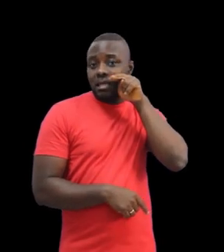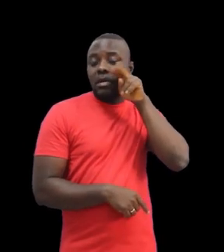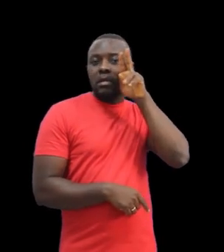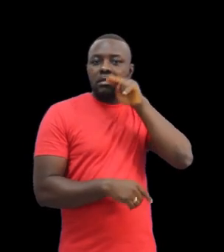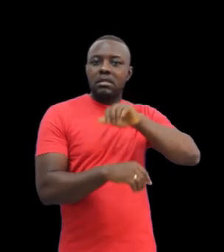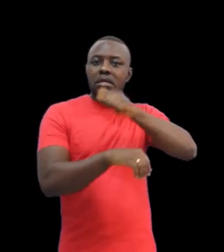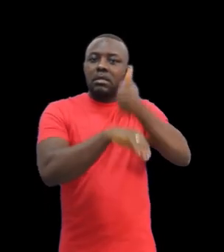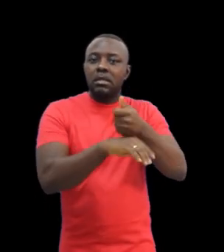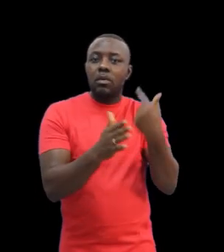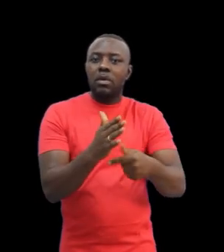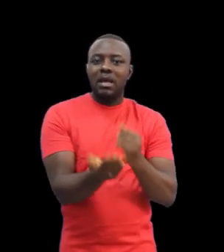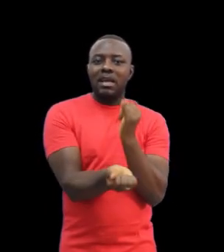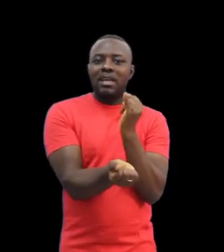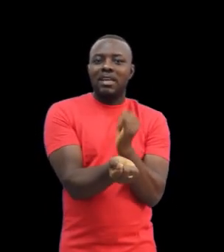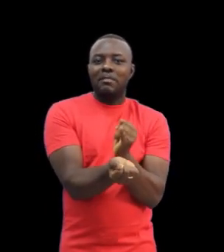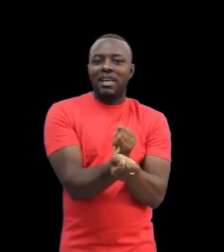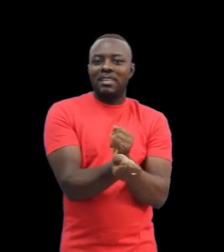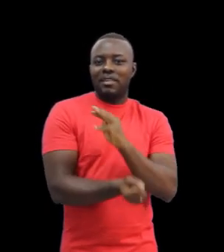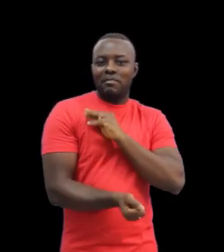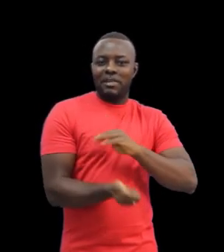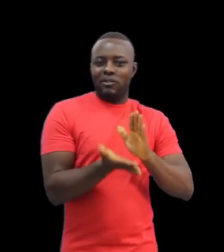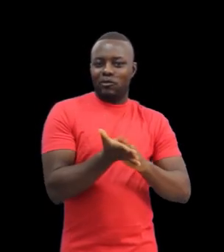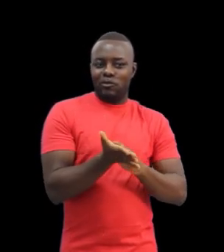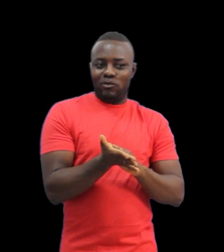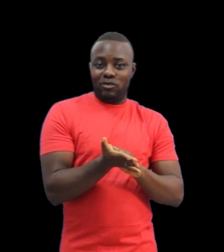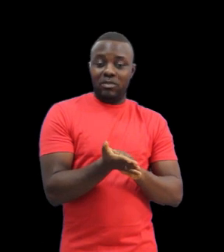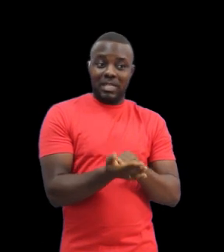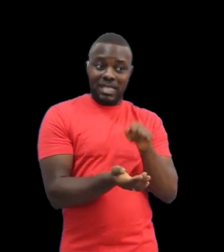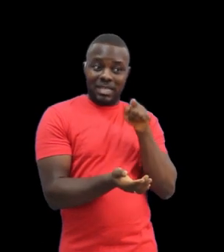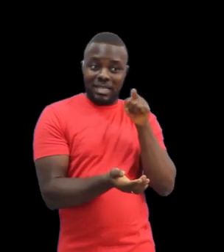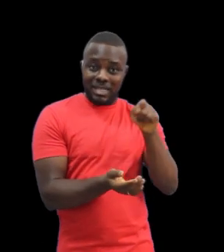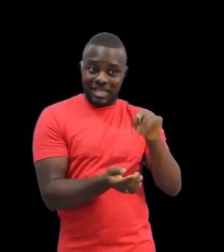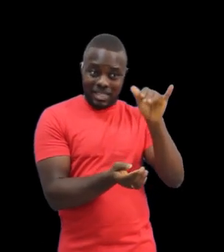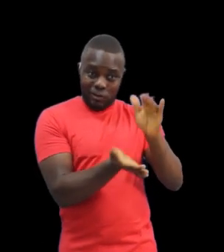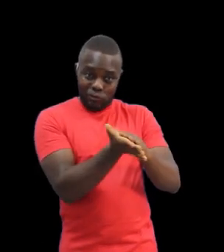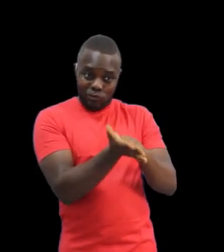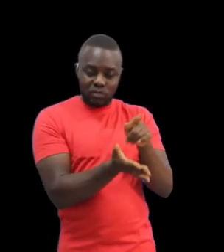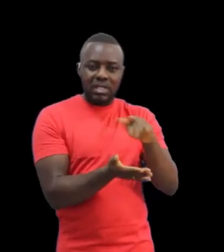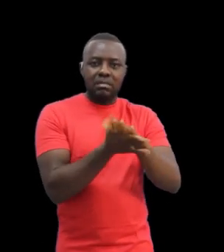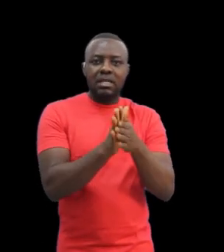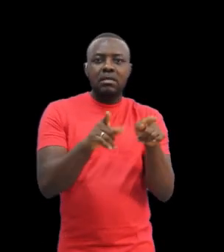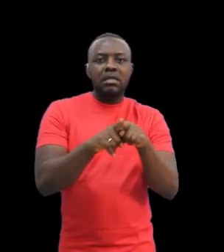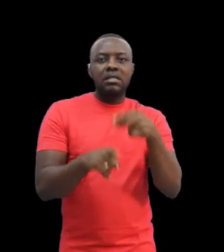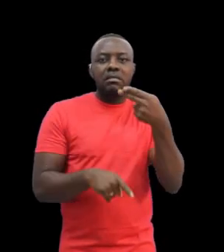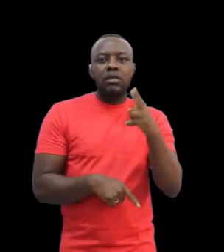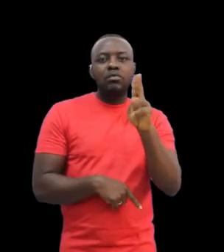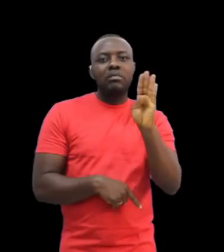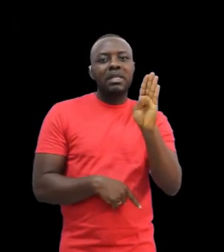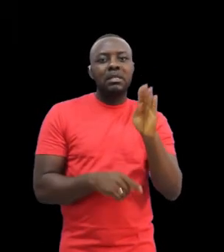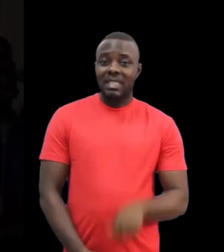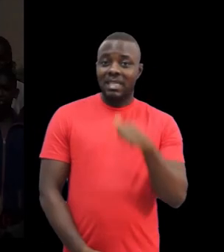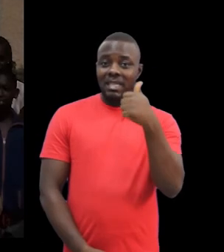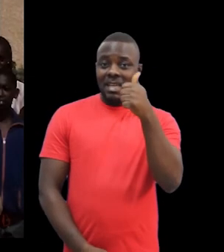second mission school for the deaf, which he named Ibadan Mission School for the Deaf. This institution in Nigeria would form the hub of his